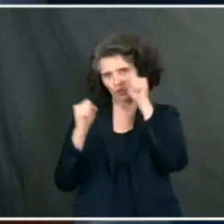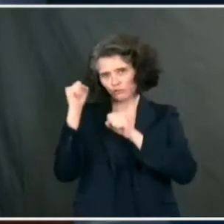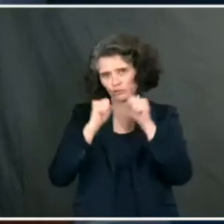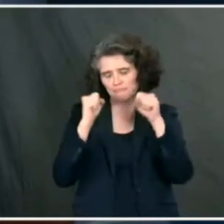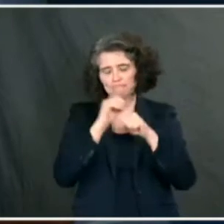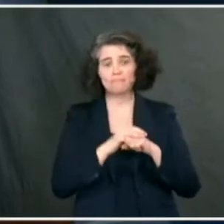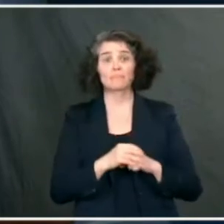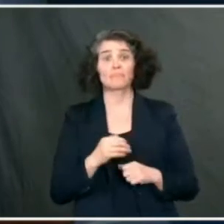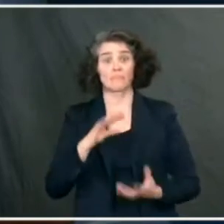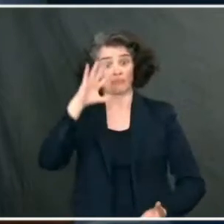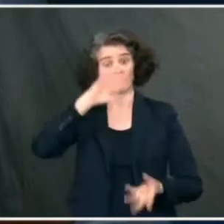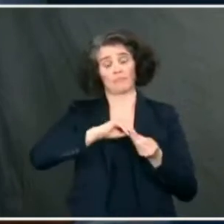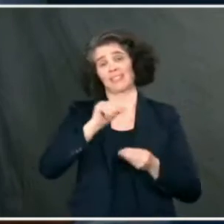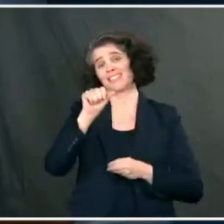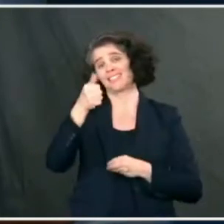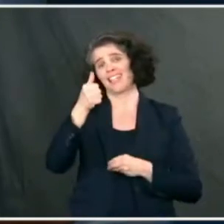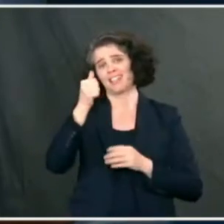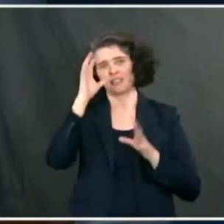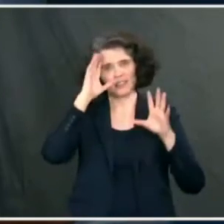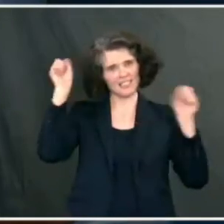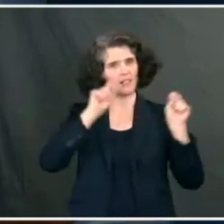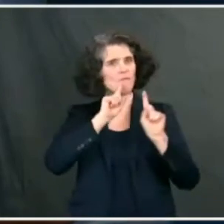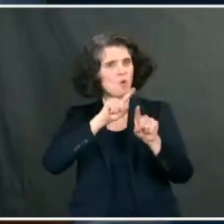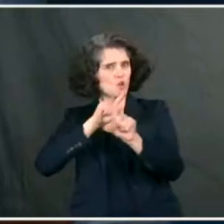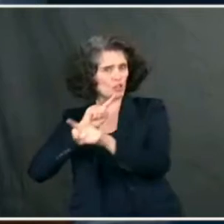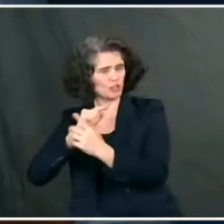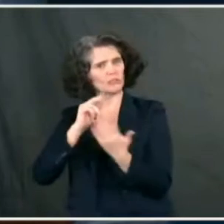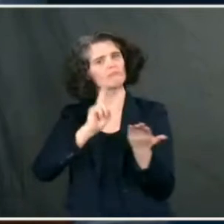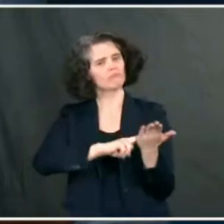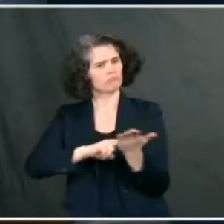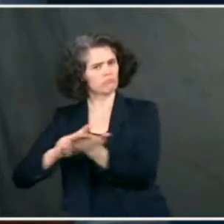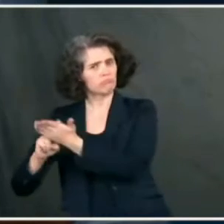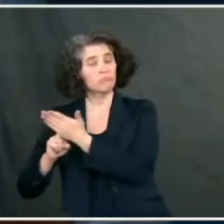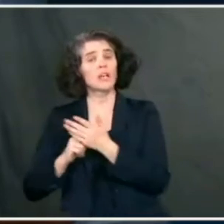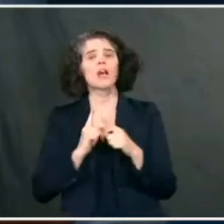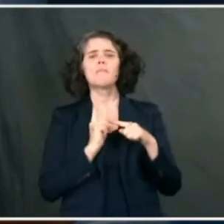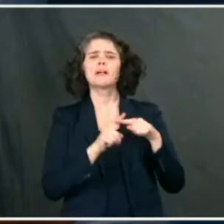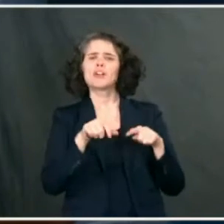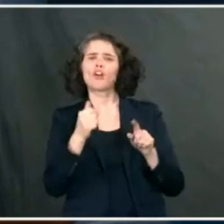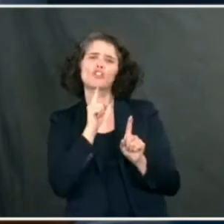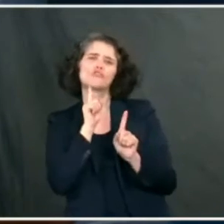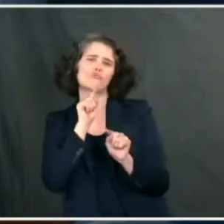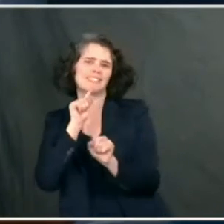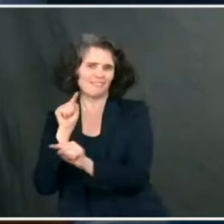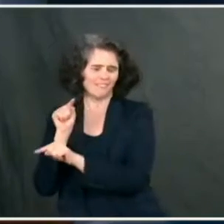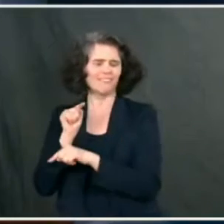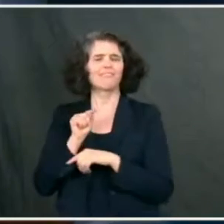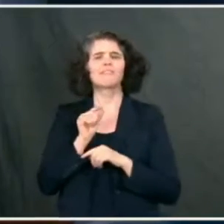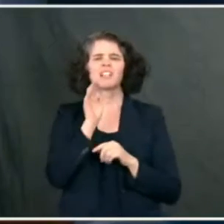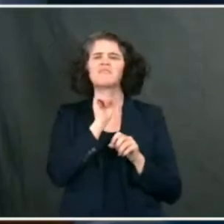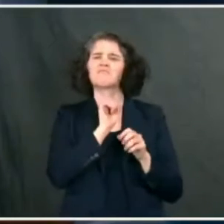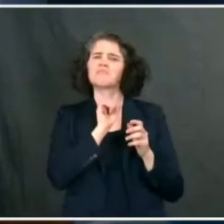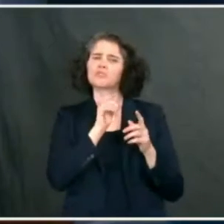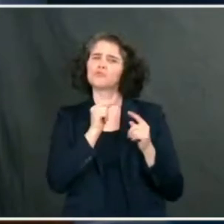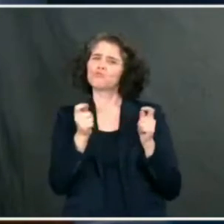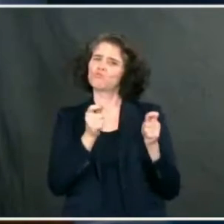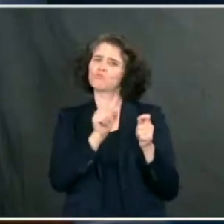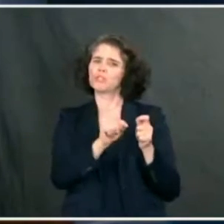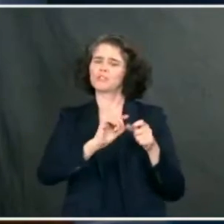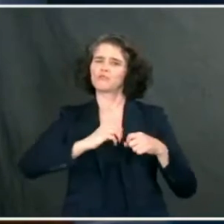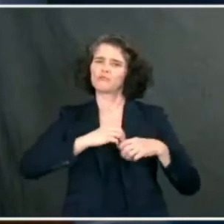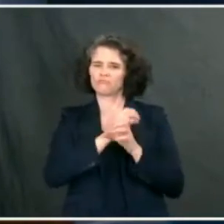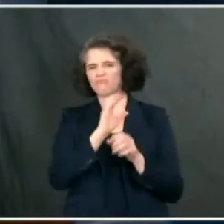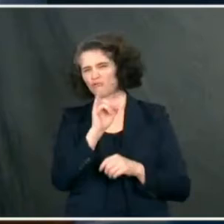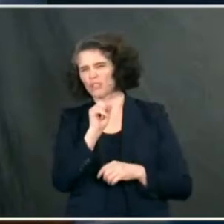orders and other directives to move quickly to contain the crisis underpinning everything the president signed today and